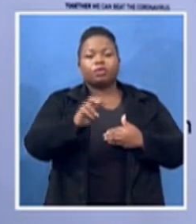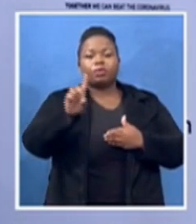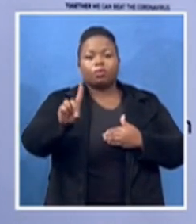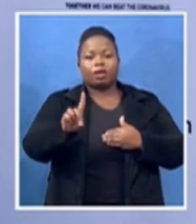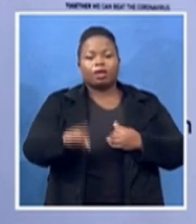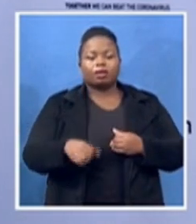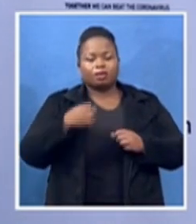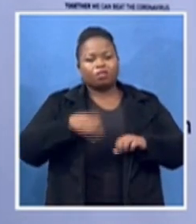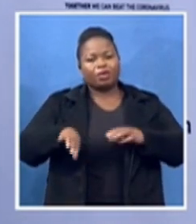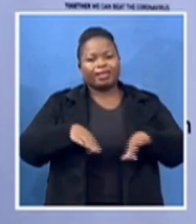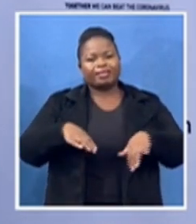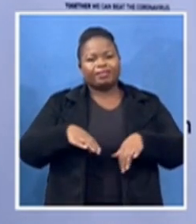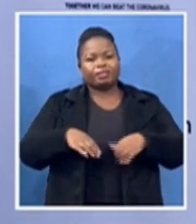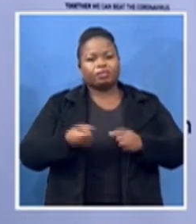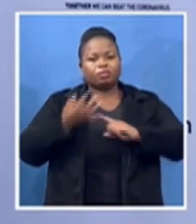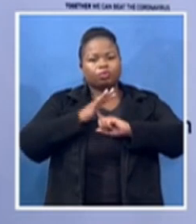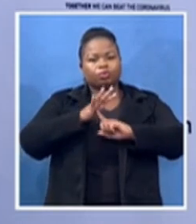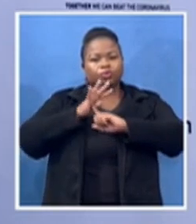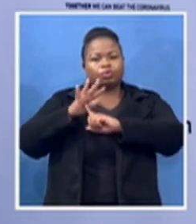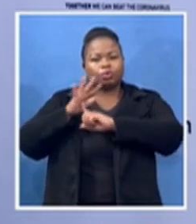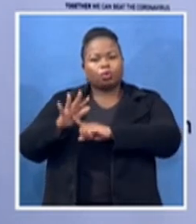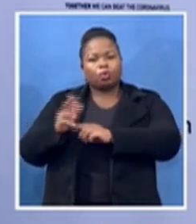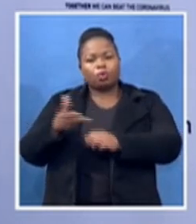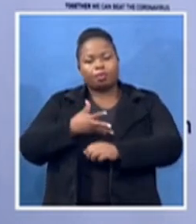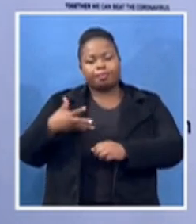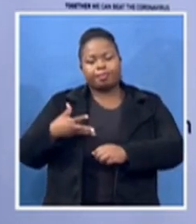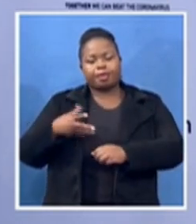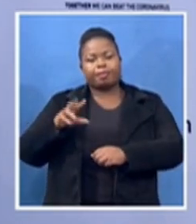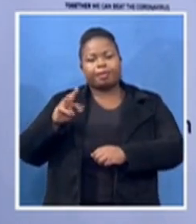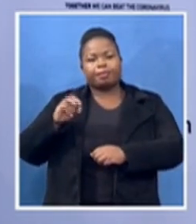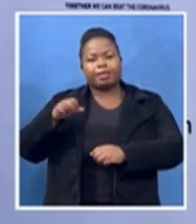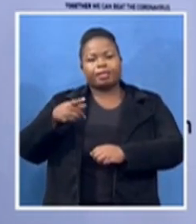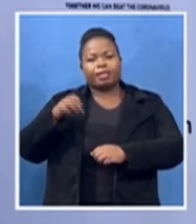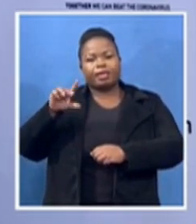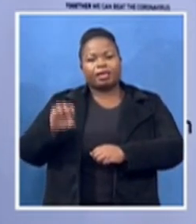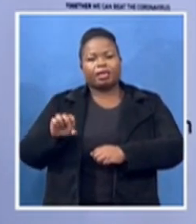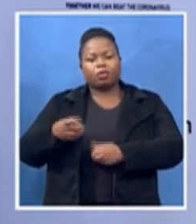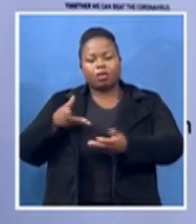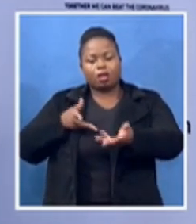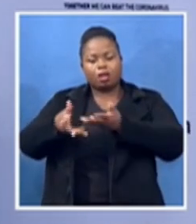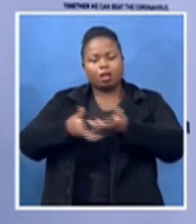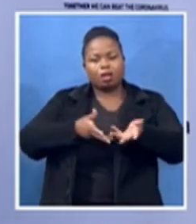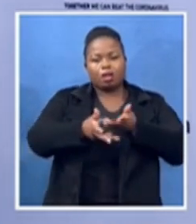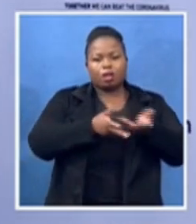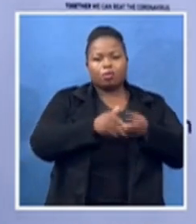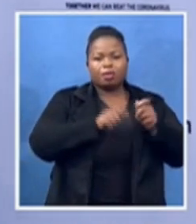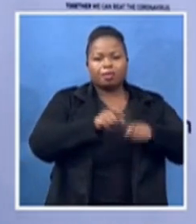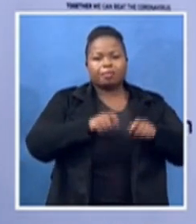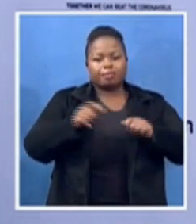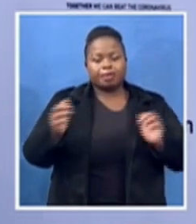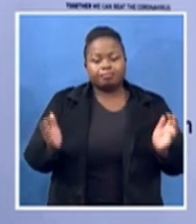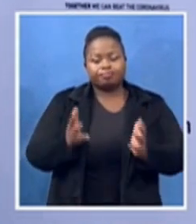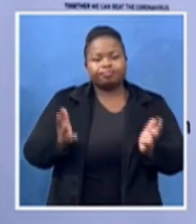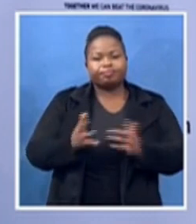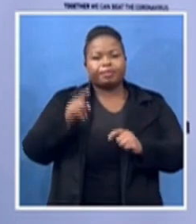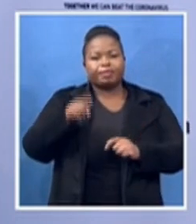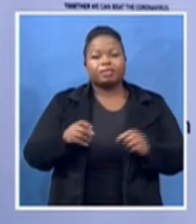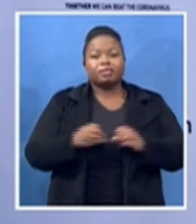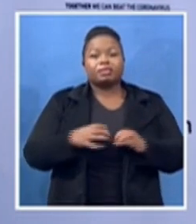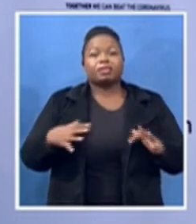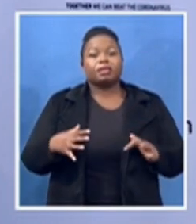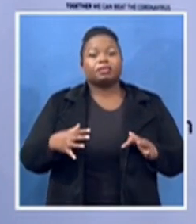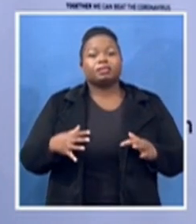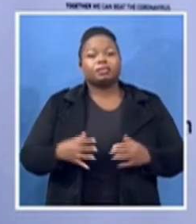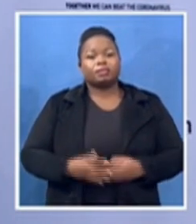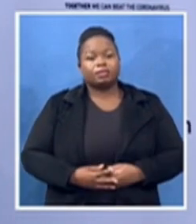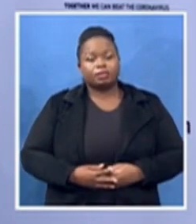amongst all people of our society of our society starting in the last week of